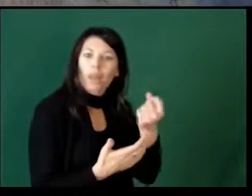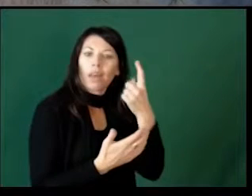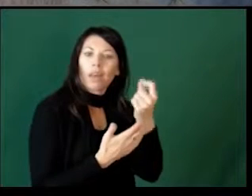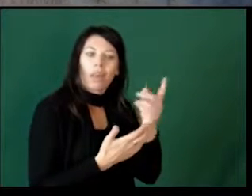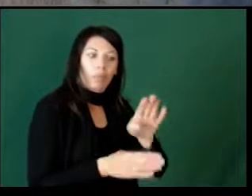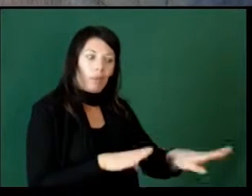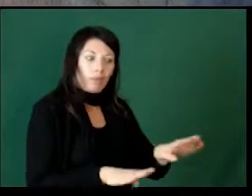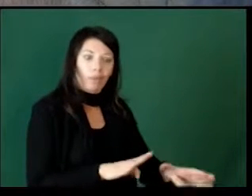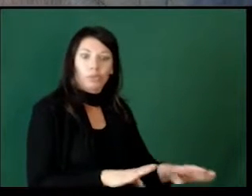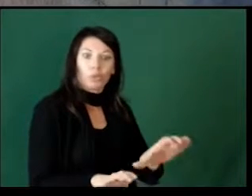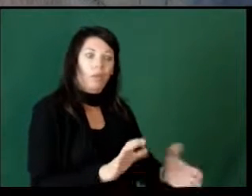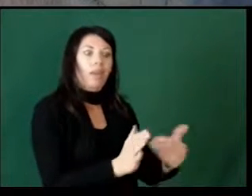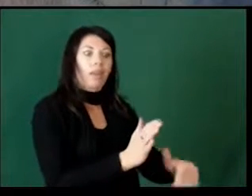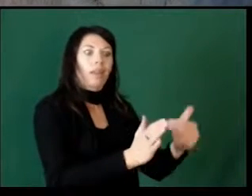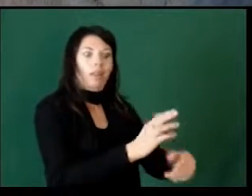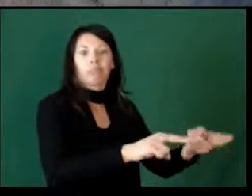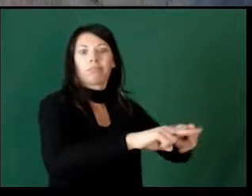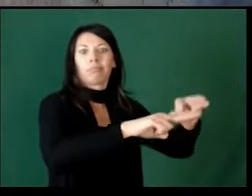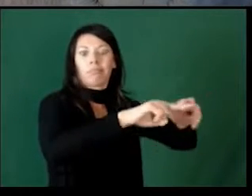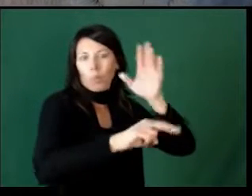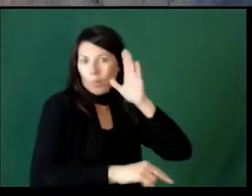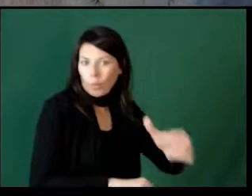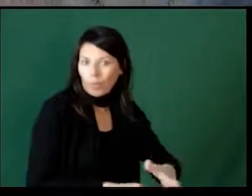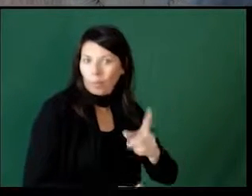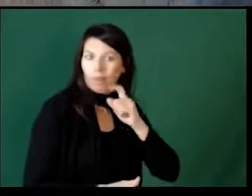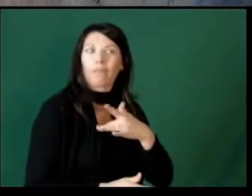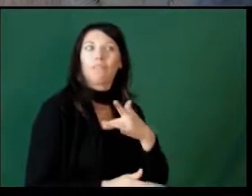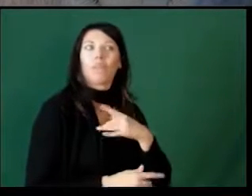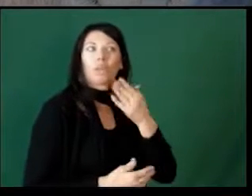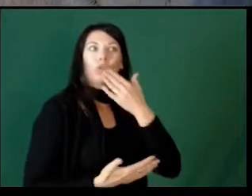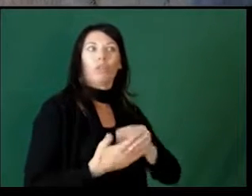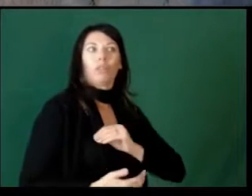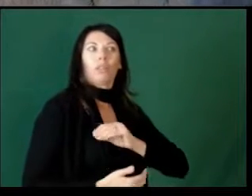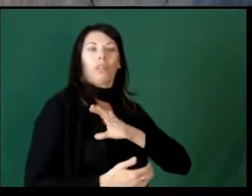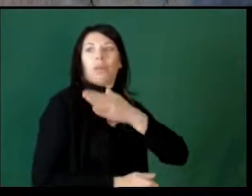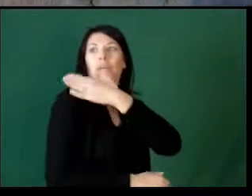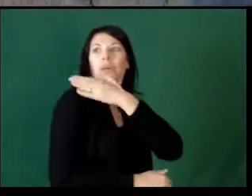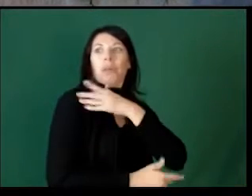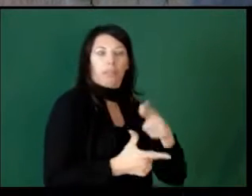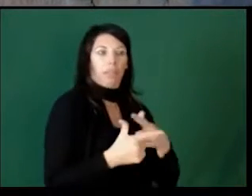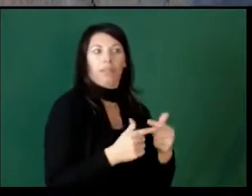and that's going to increase the likelihood that that child is going to do those same behaviors again.